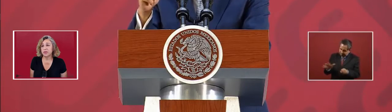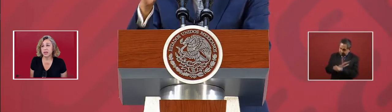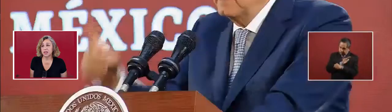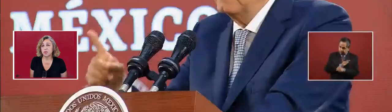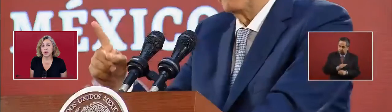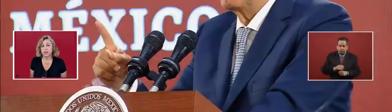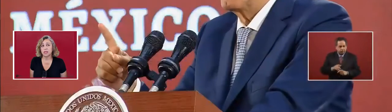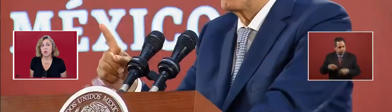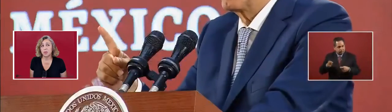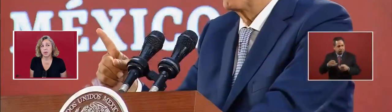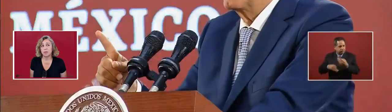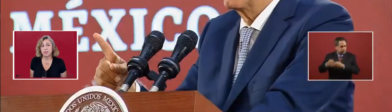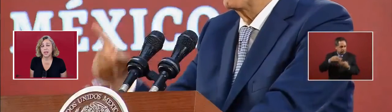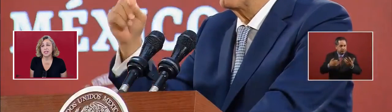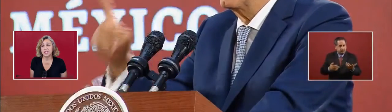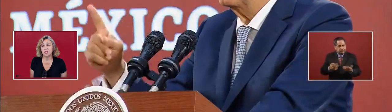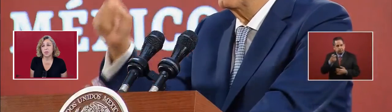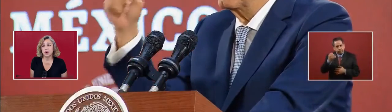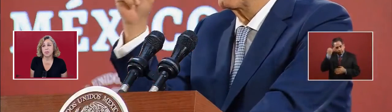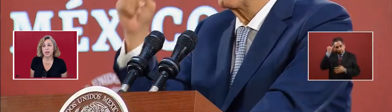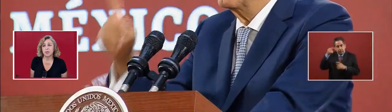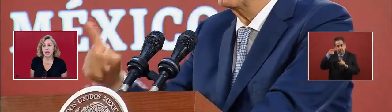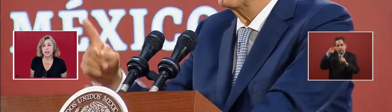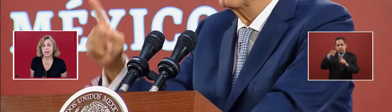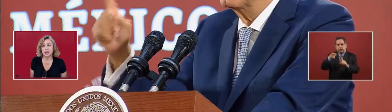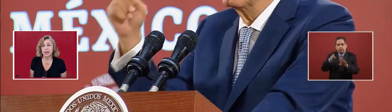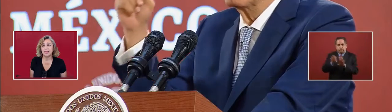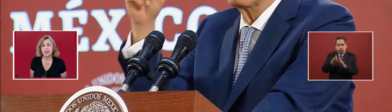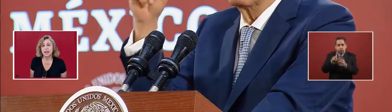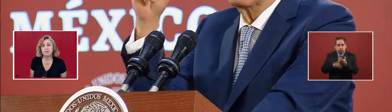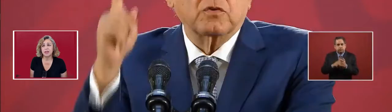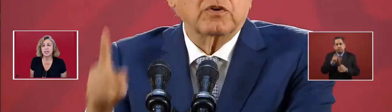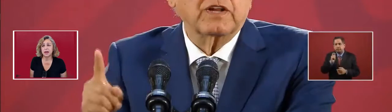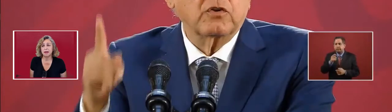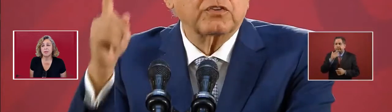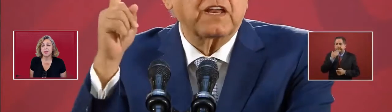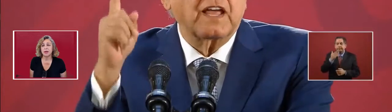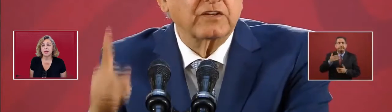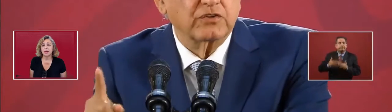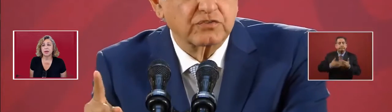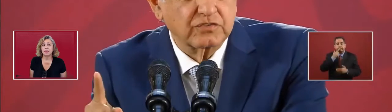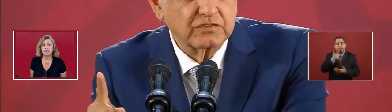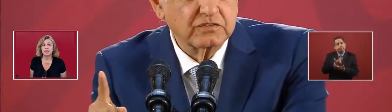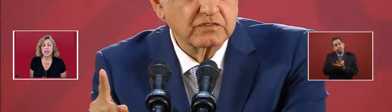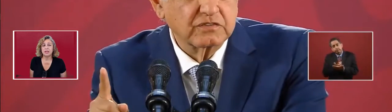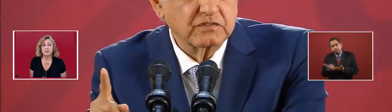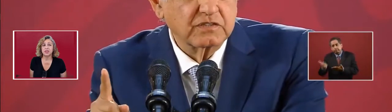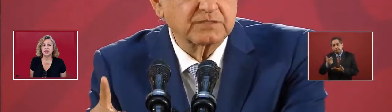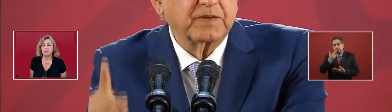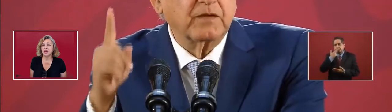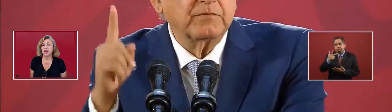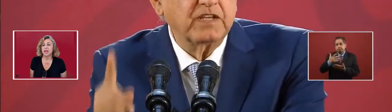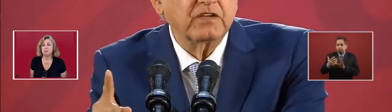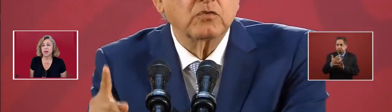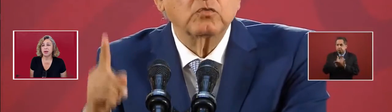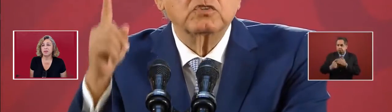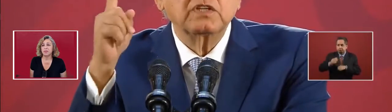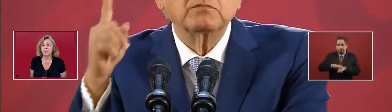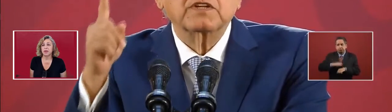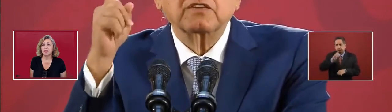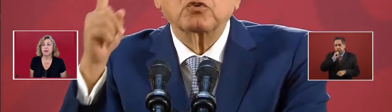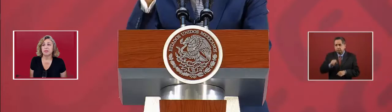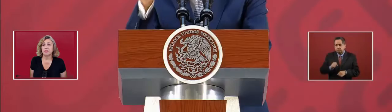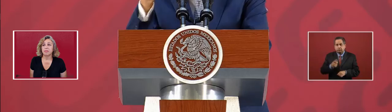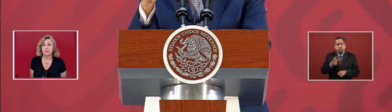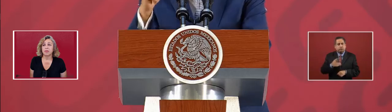opportunity to work. That's what we, the ideal we want to make a reality. And that every time the salaries should be getting better.